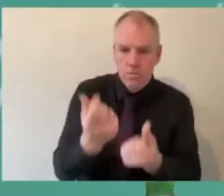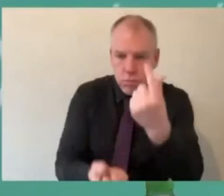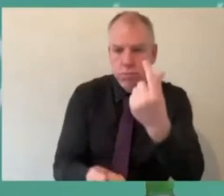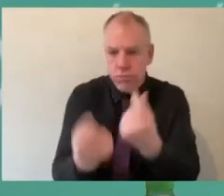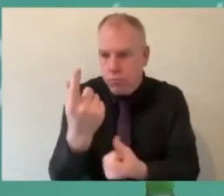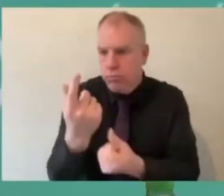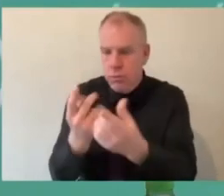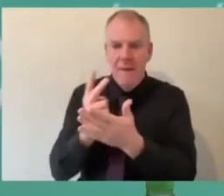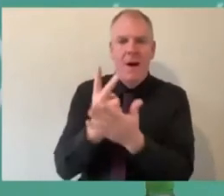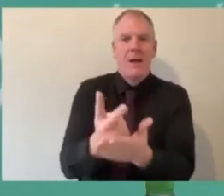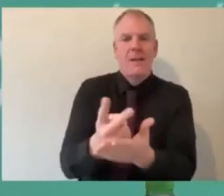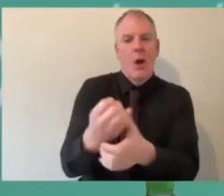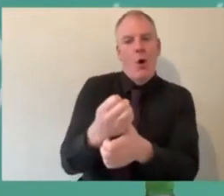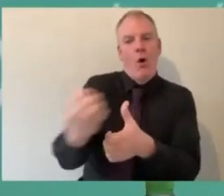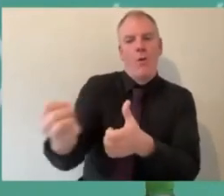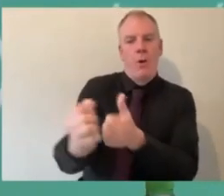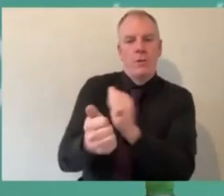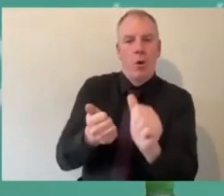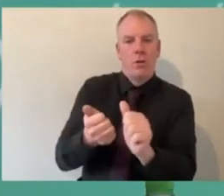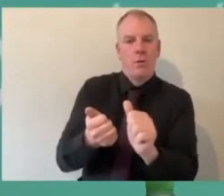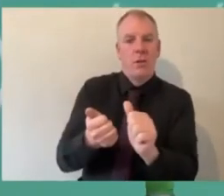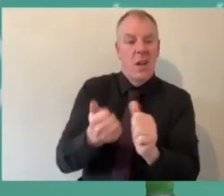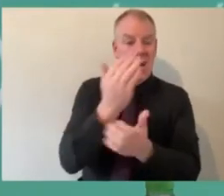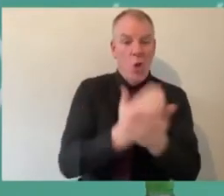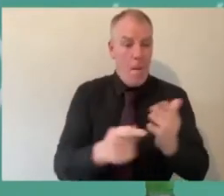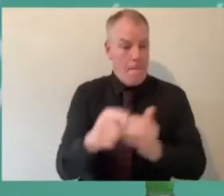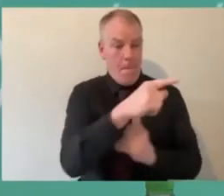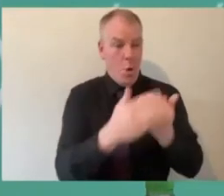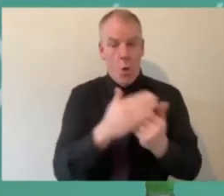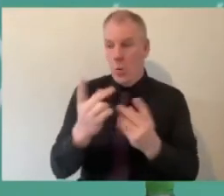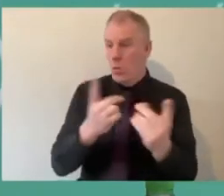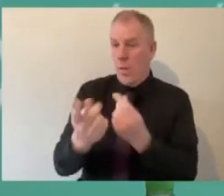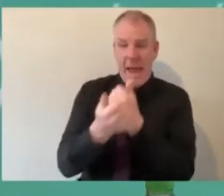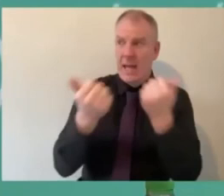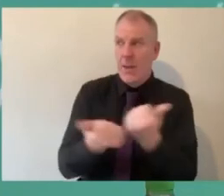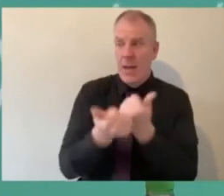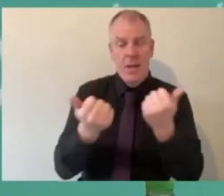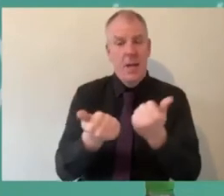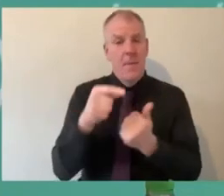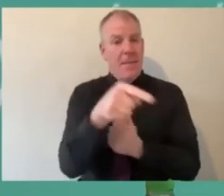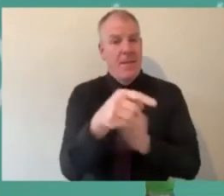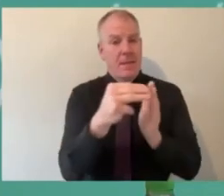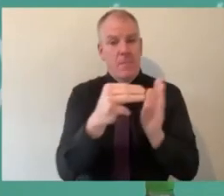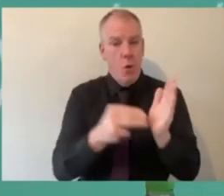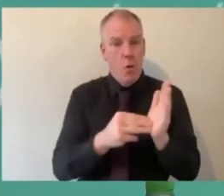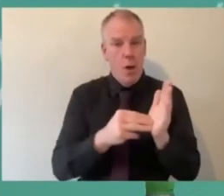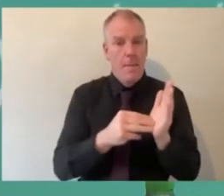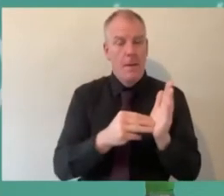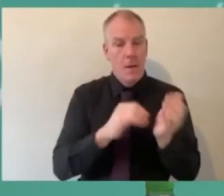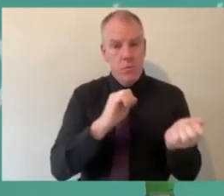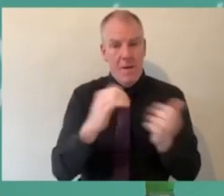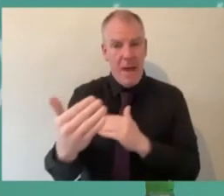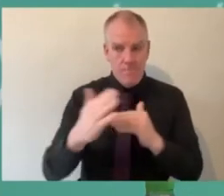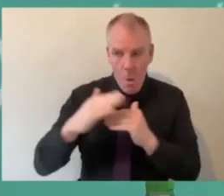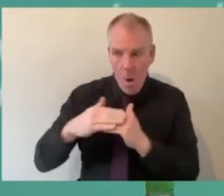with other sports so some of those young people will naturally be doing that anyway but that program brings them through and gives them loads of opportunities so